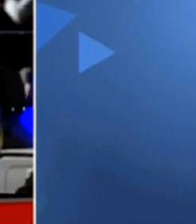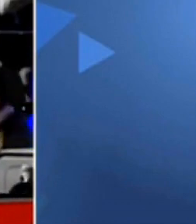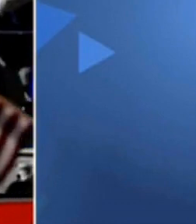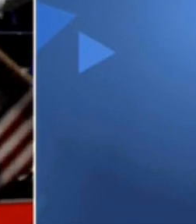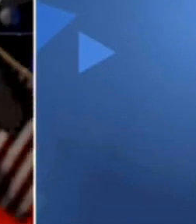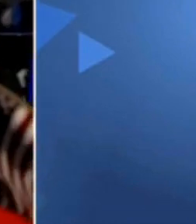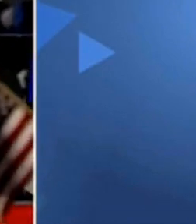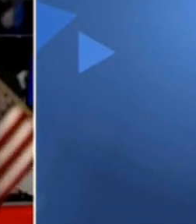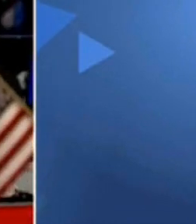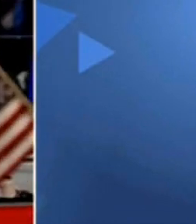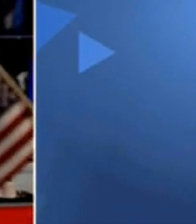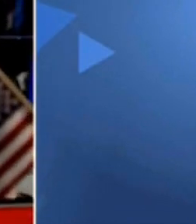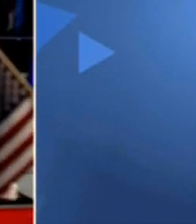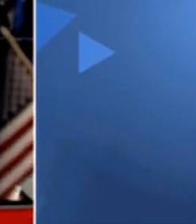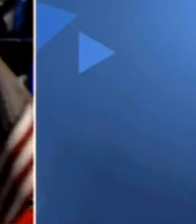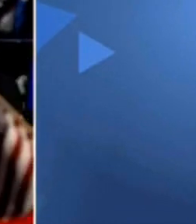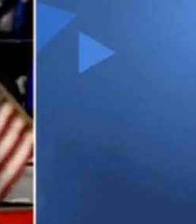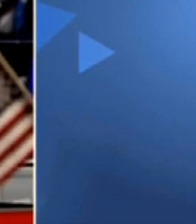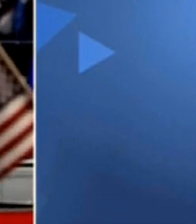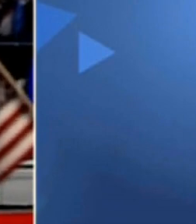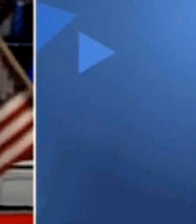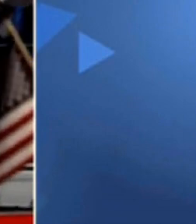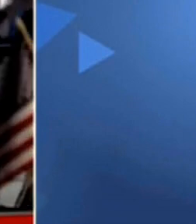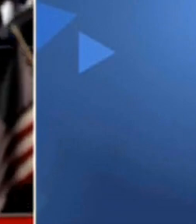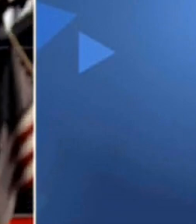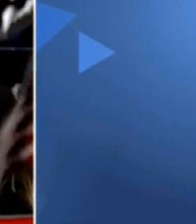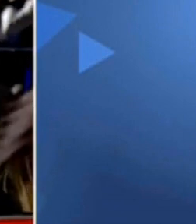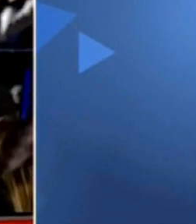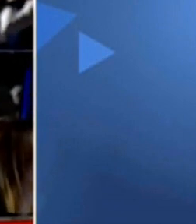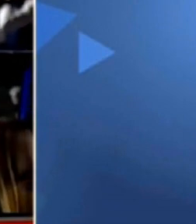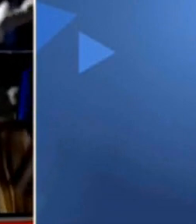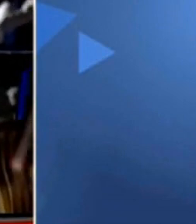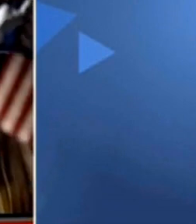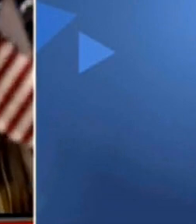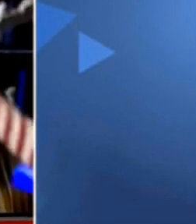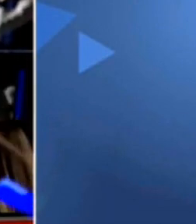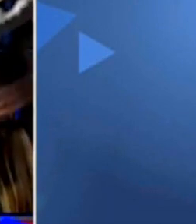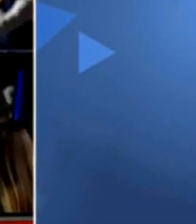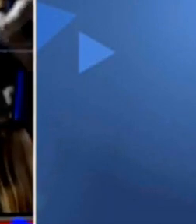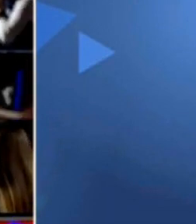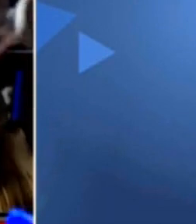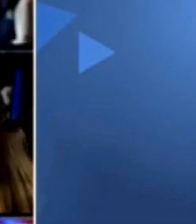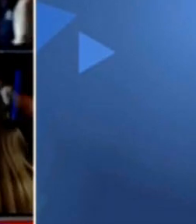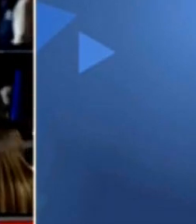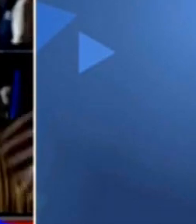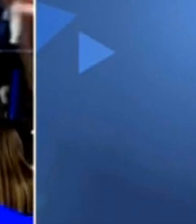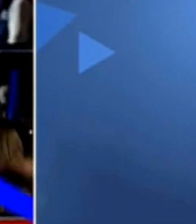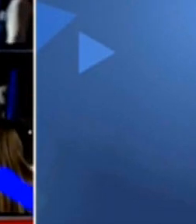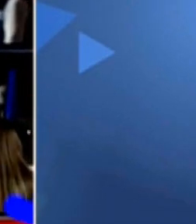and now in politics, I too can do it. Let's take a listen at what she had to say.